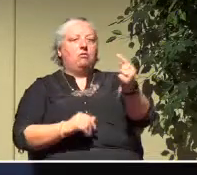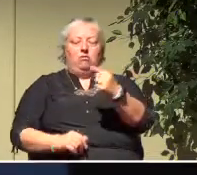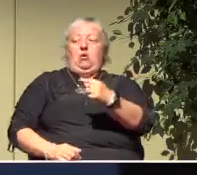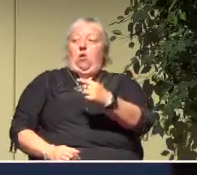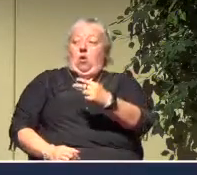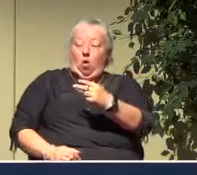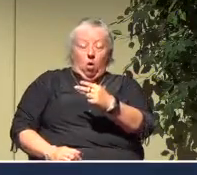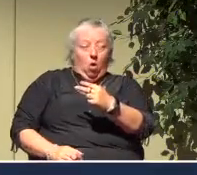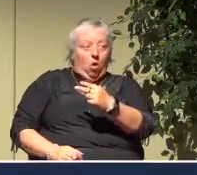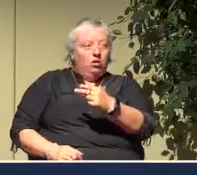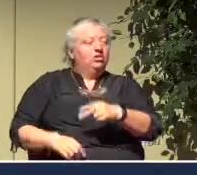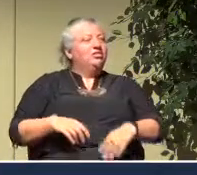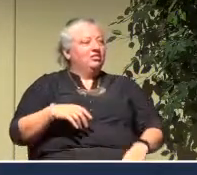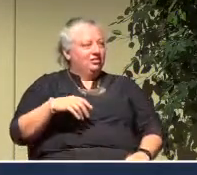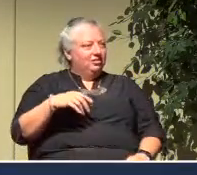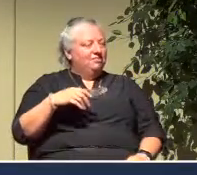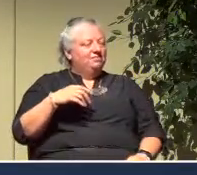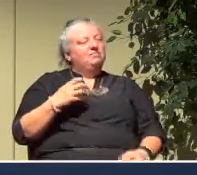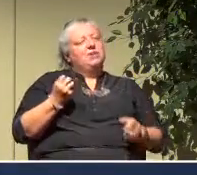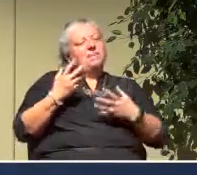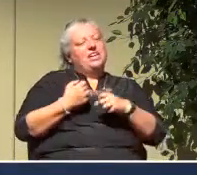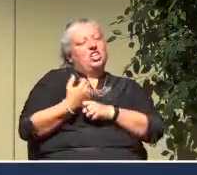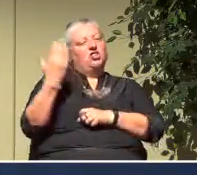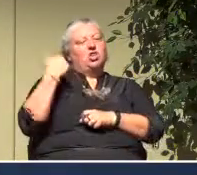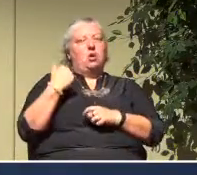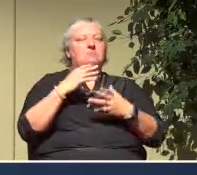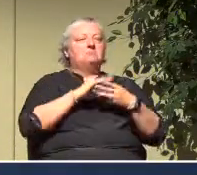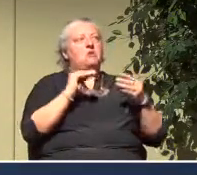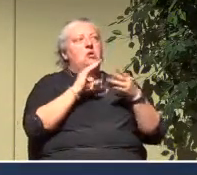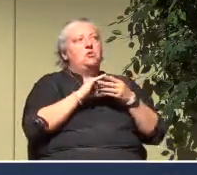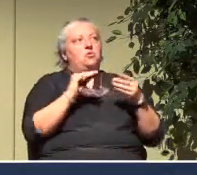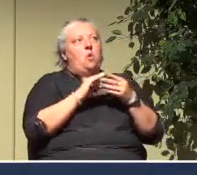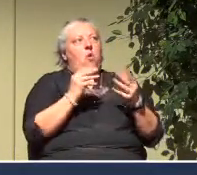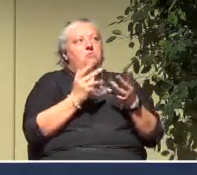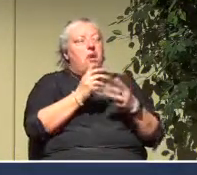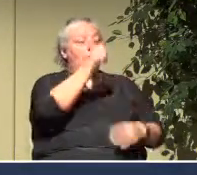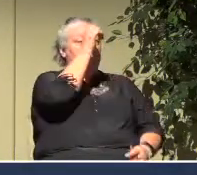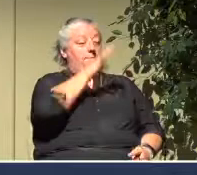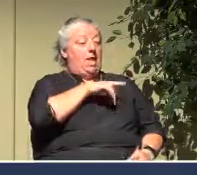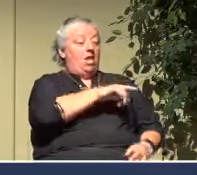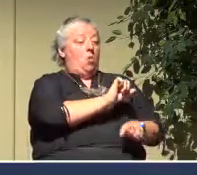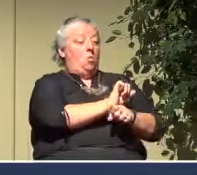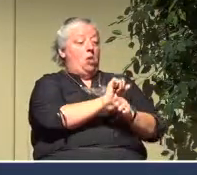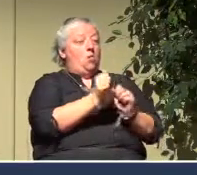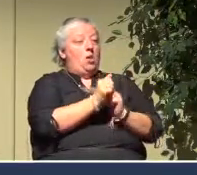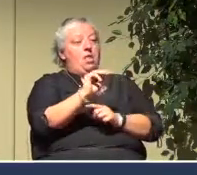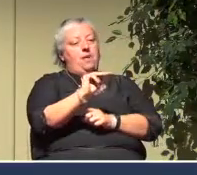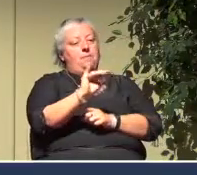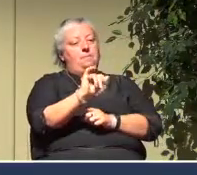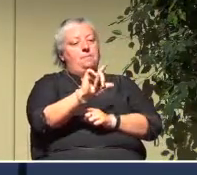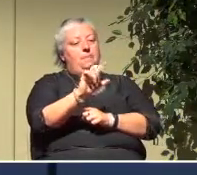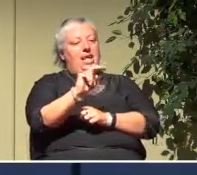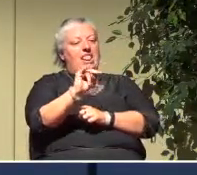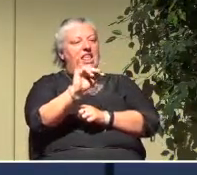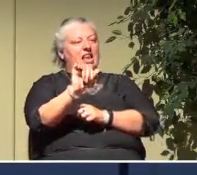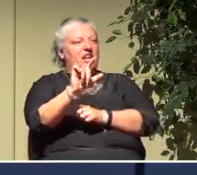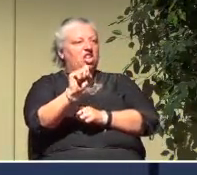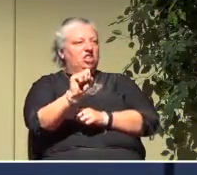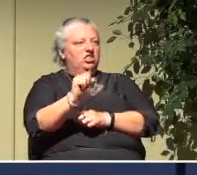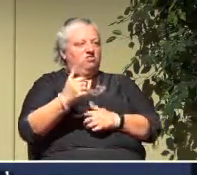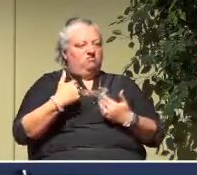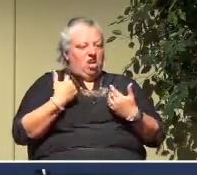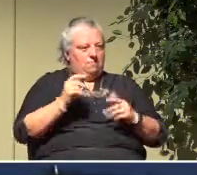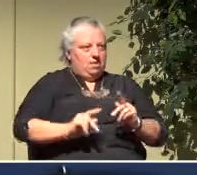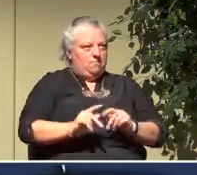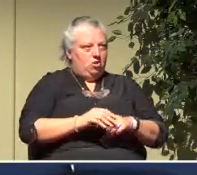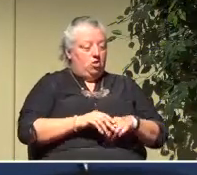I remember hearing a number of years ago a guy who worked with millennials and he wasn't himself a millennial. But man, did he